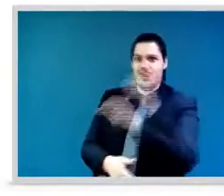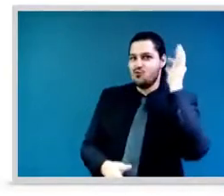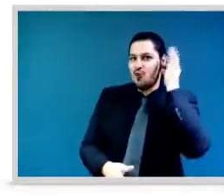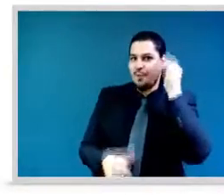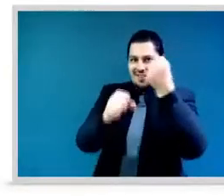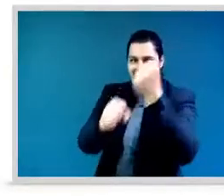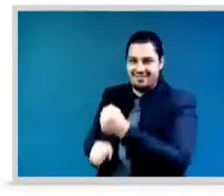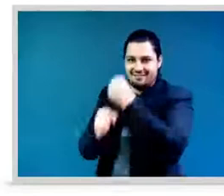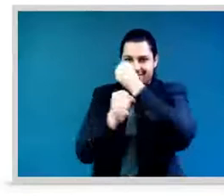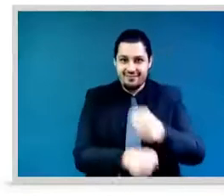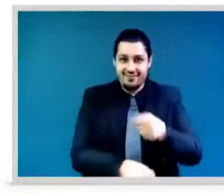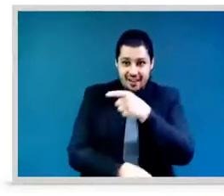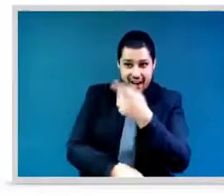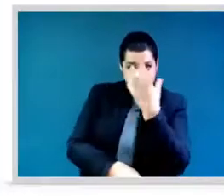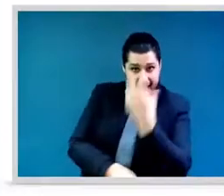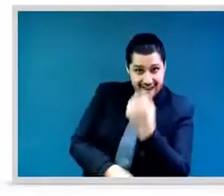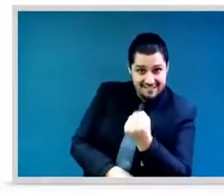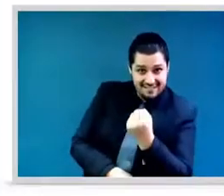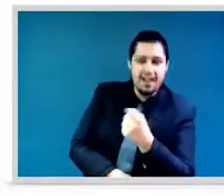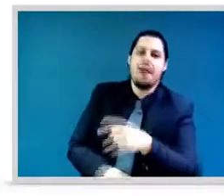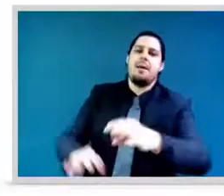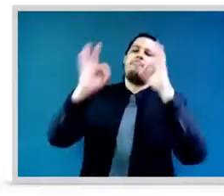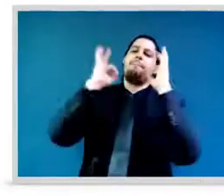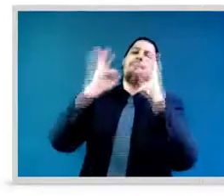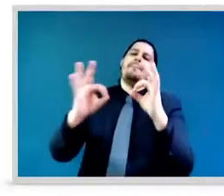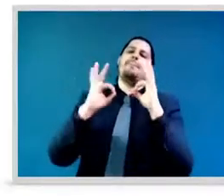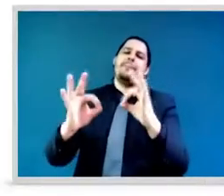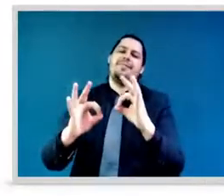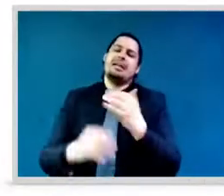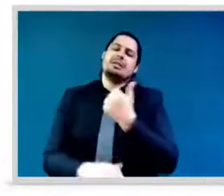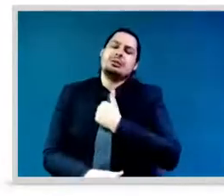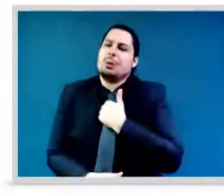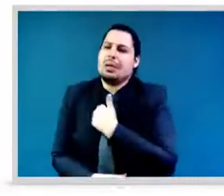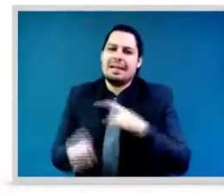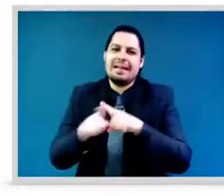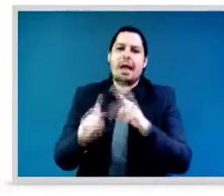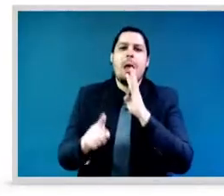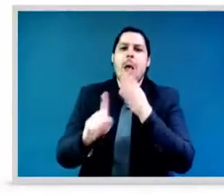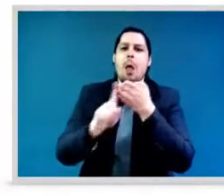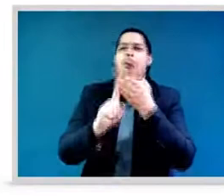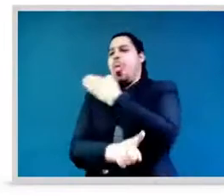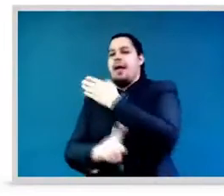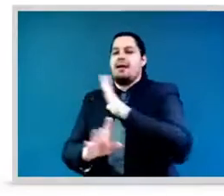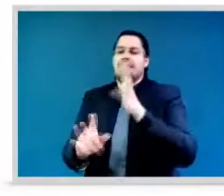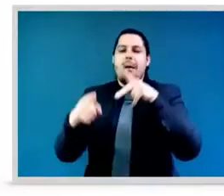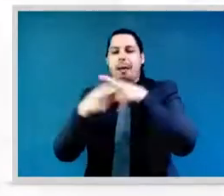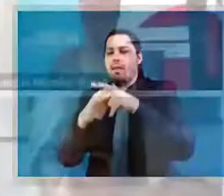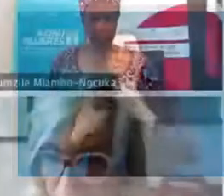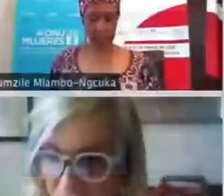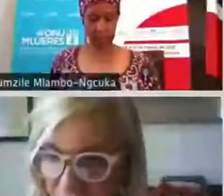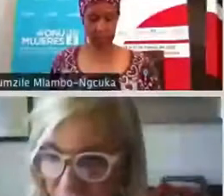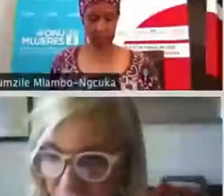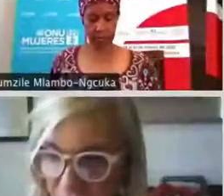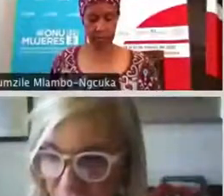interpretation channel. So thank you for coming back. And then after you summarize for us, I will introduce